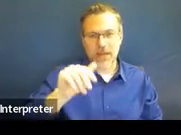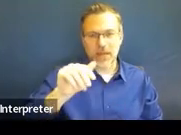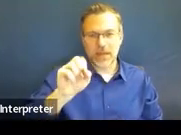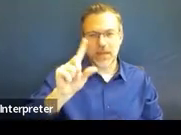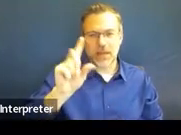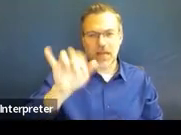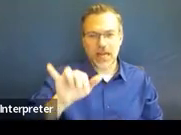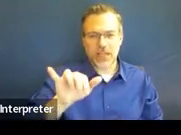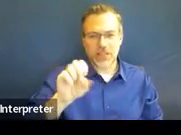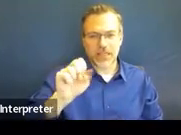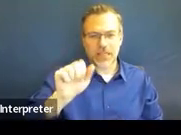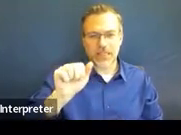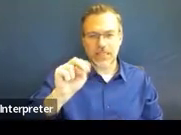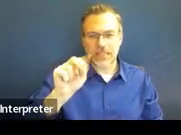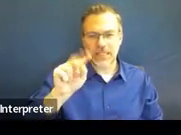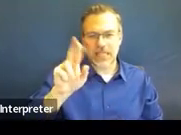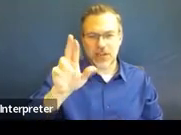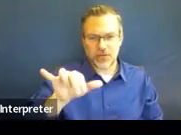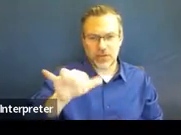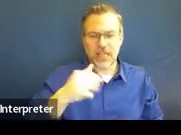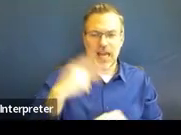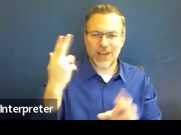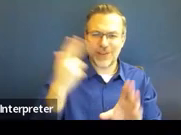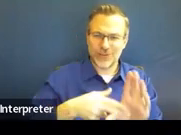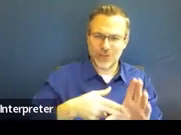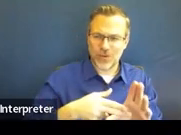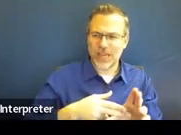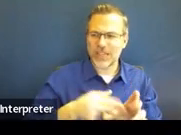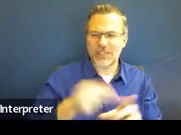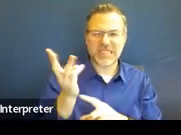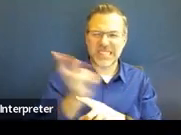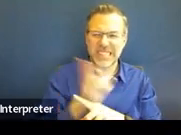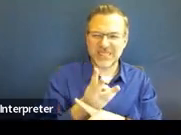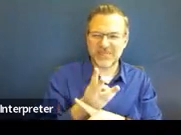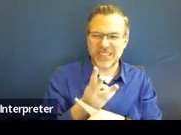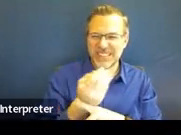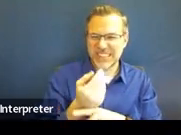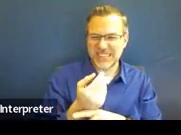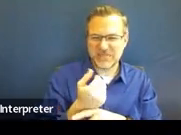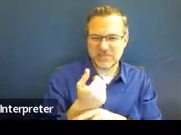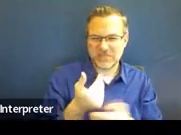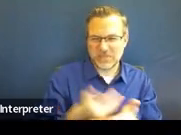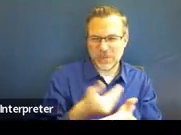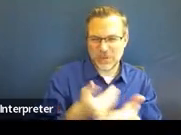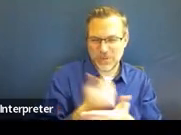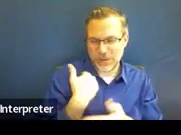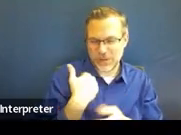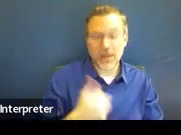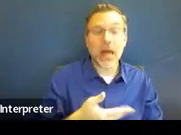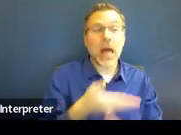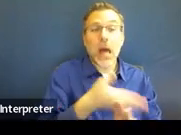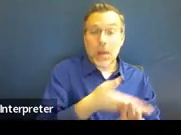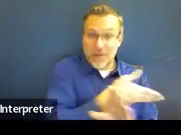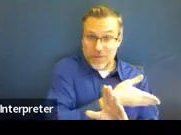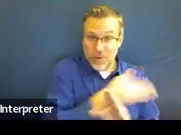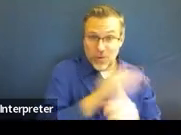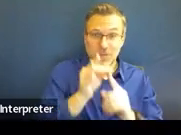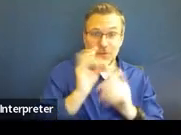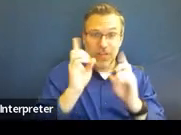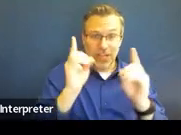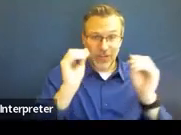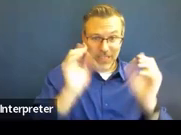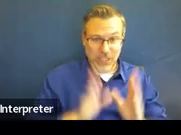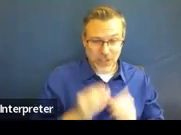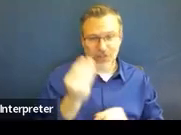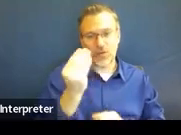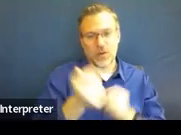And I joined the team about six months ago. And before that, I was a special ed teacher for 14 years in